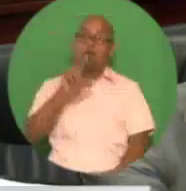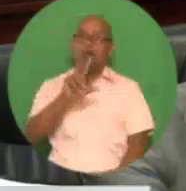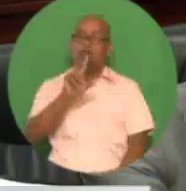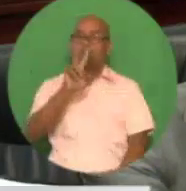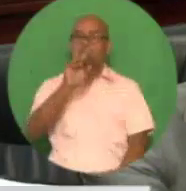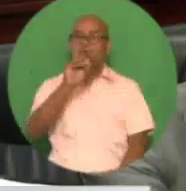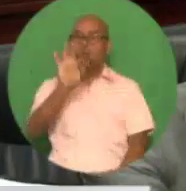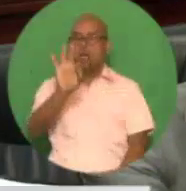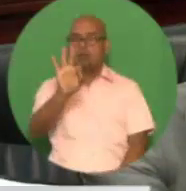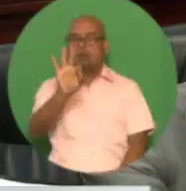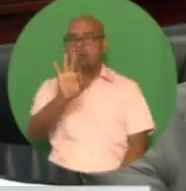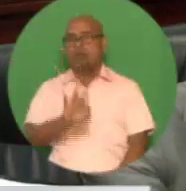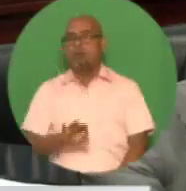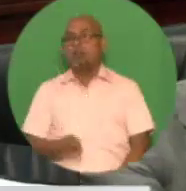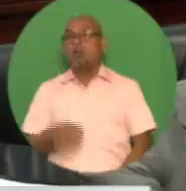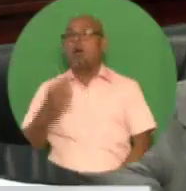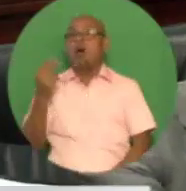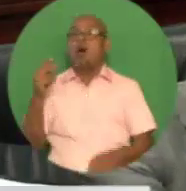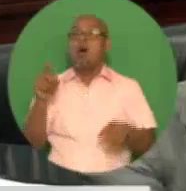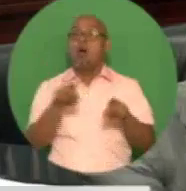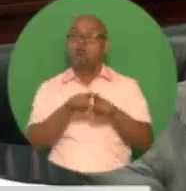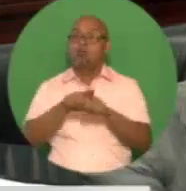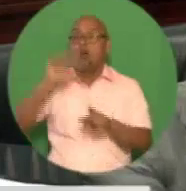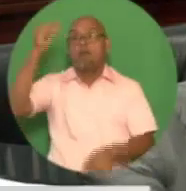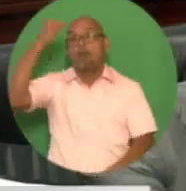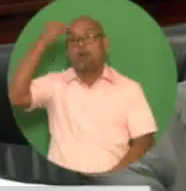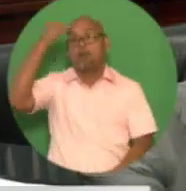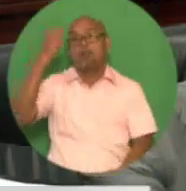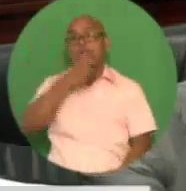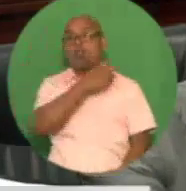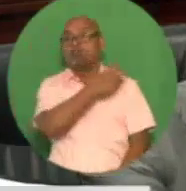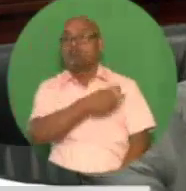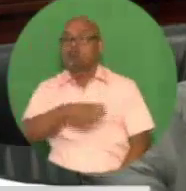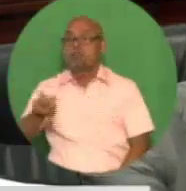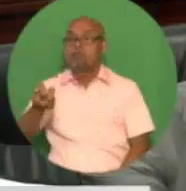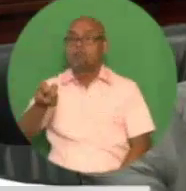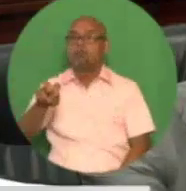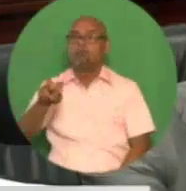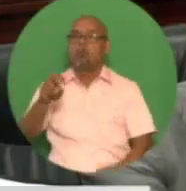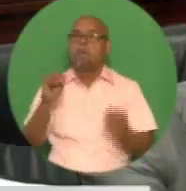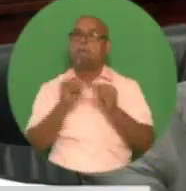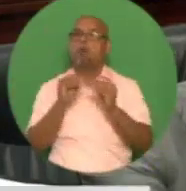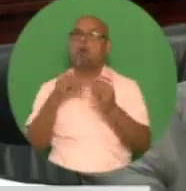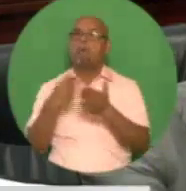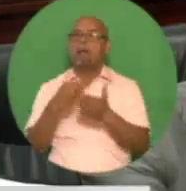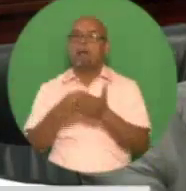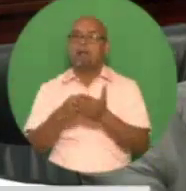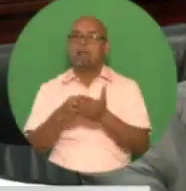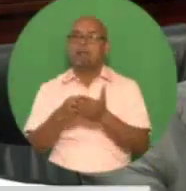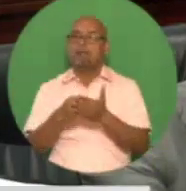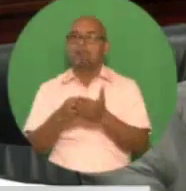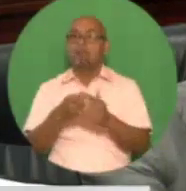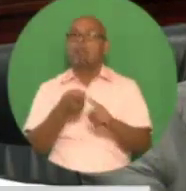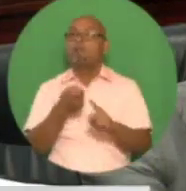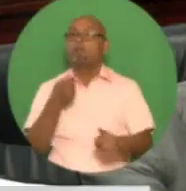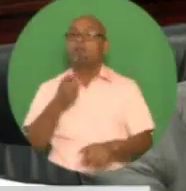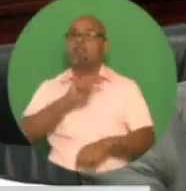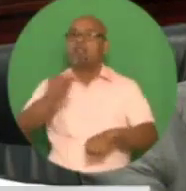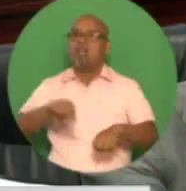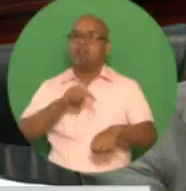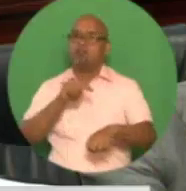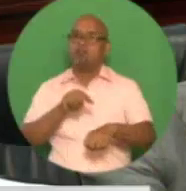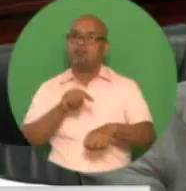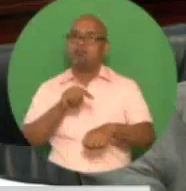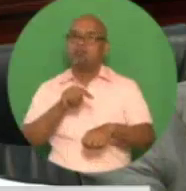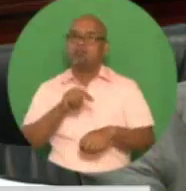Additionally, government transferred to the National Investment Fund the total shareholding of Trinidad Generation Unlimited, TGU,